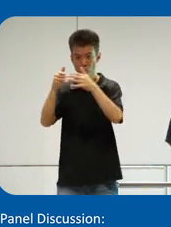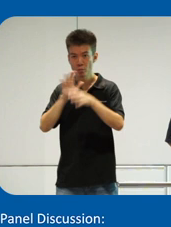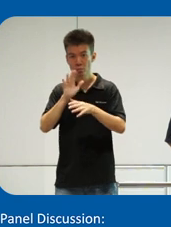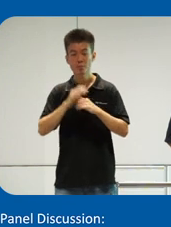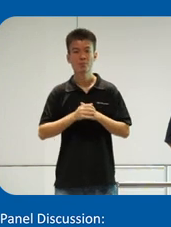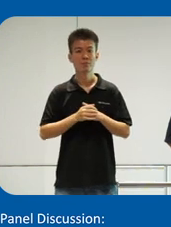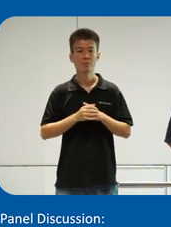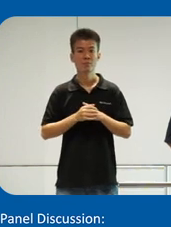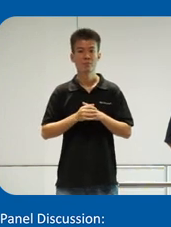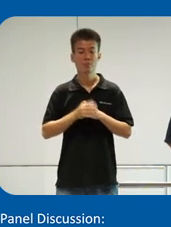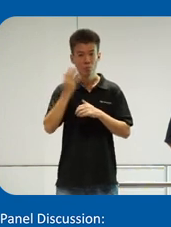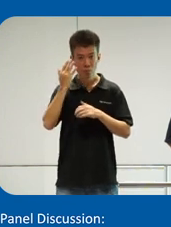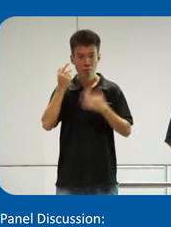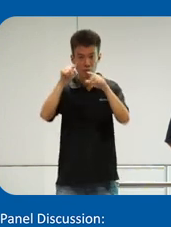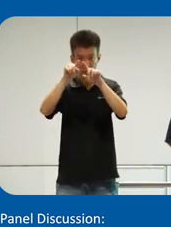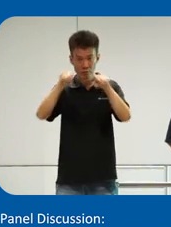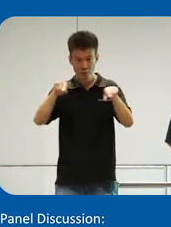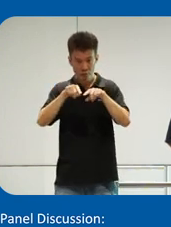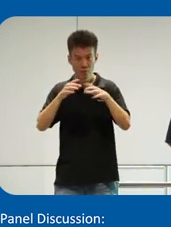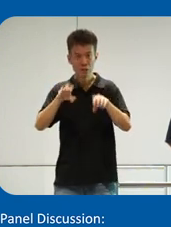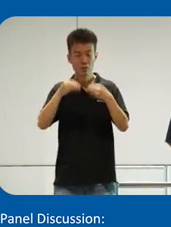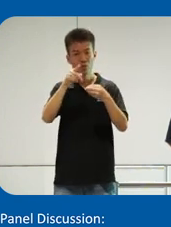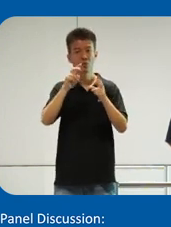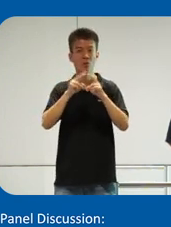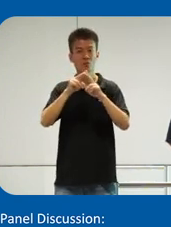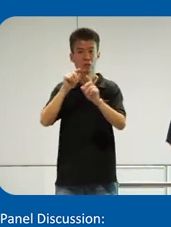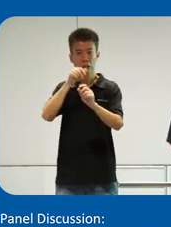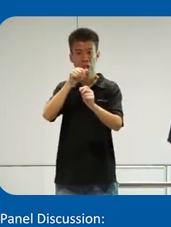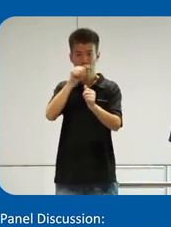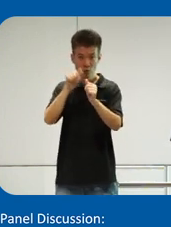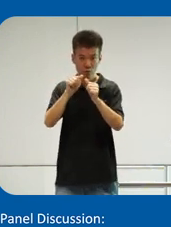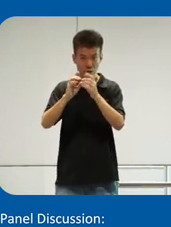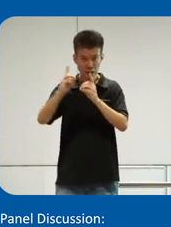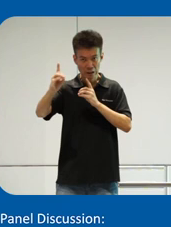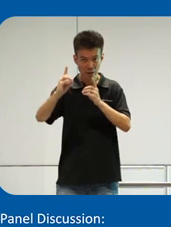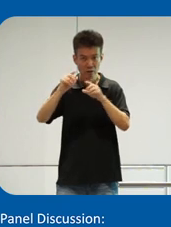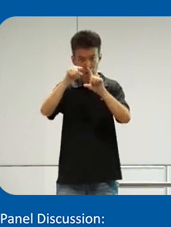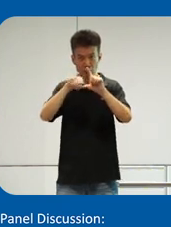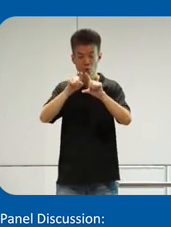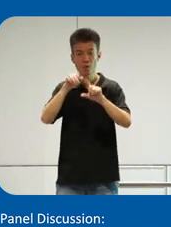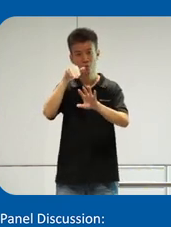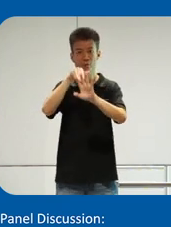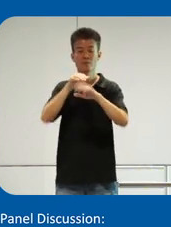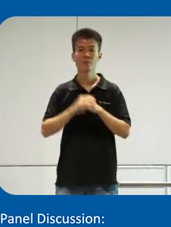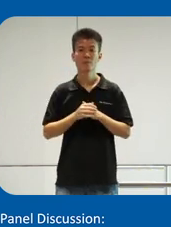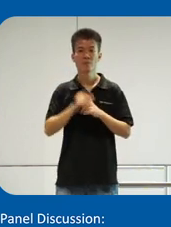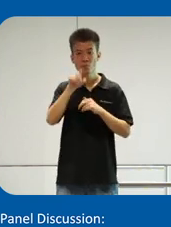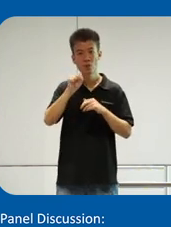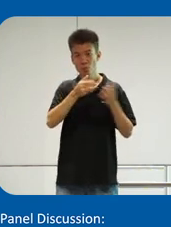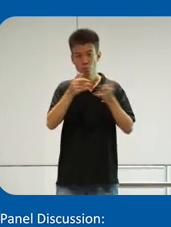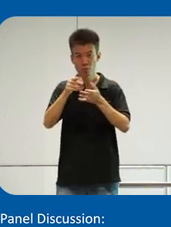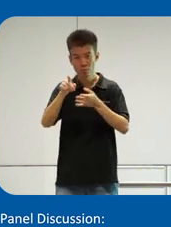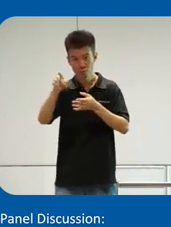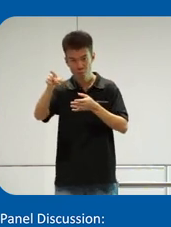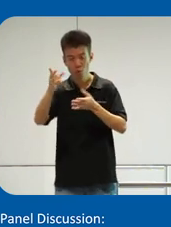and because of the triangulation, it gives you a very accurate distance and angle of where you are, so that it will be able to bring you to